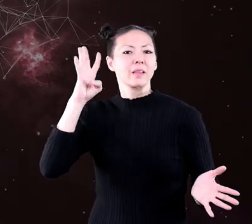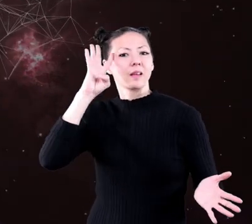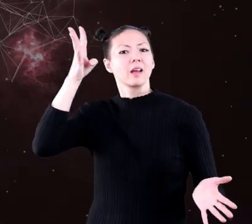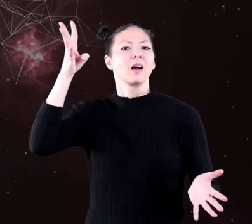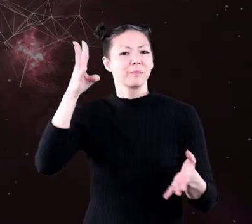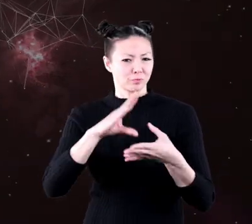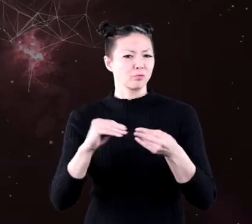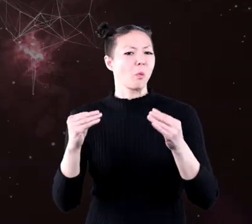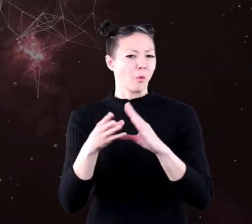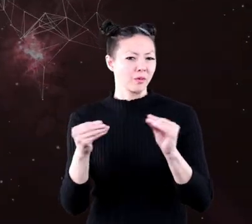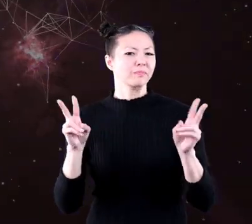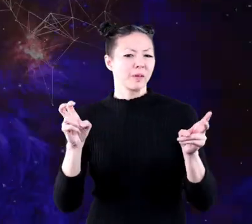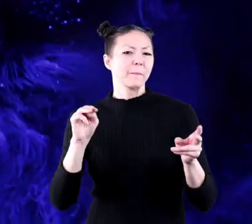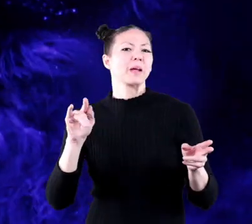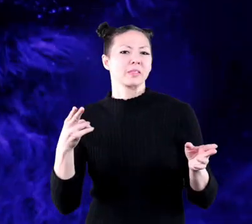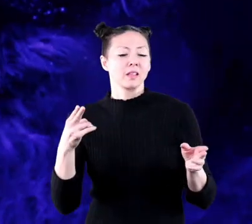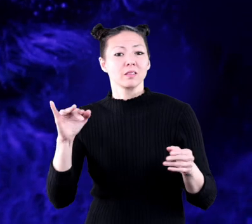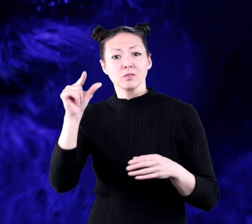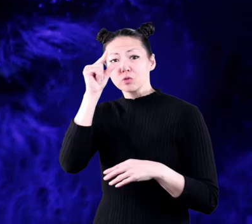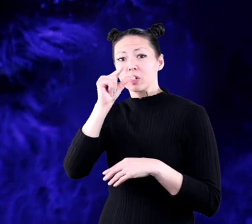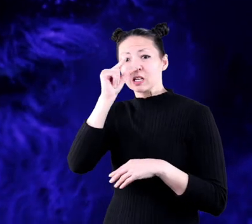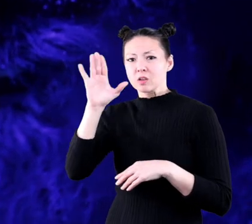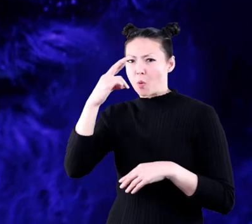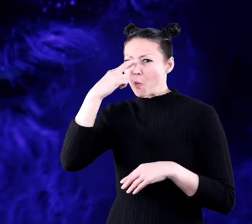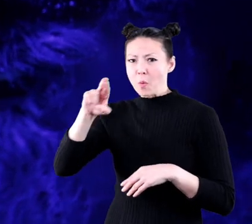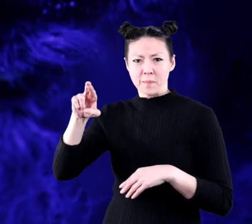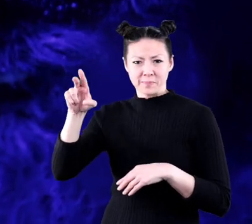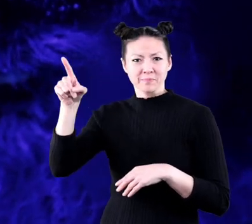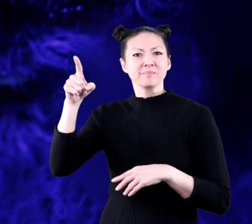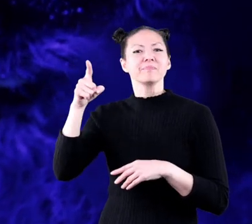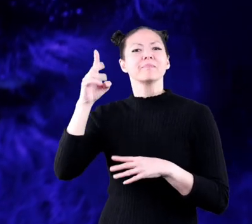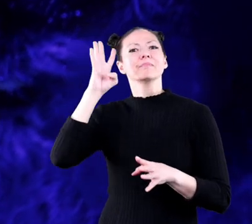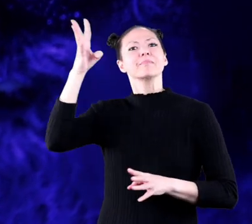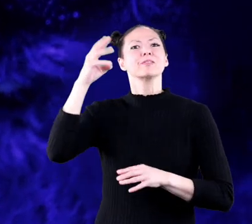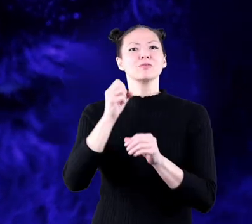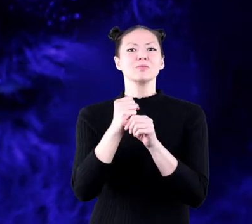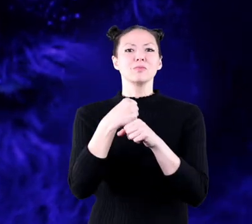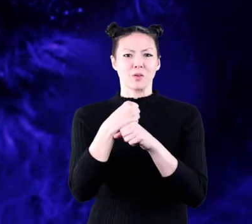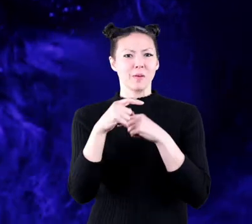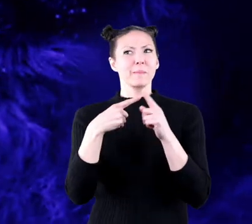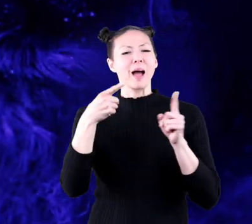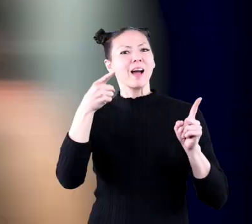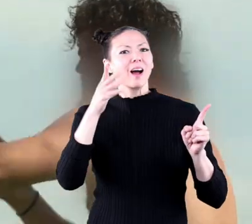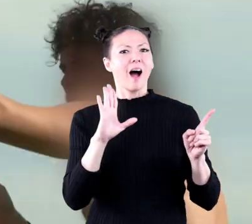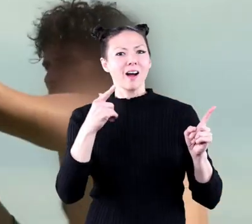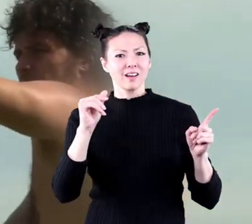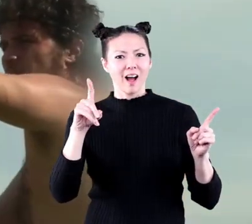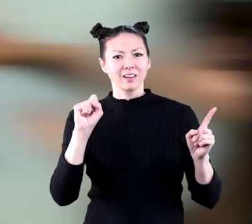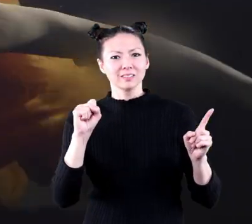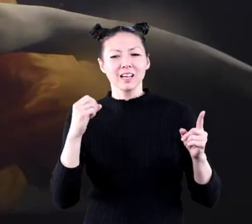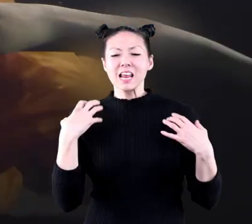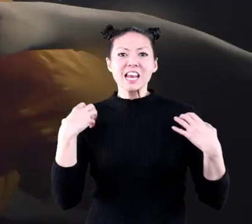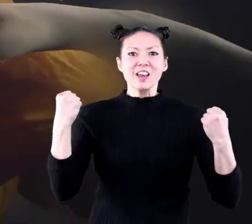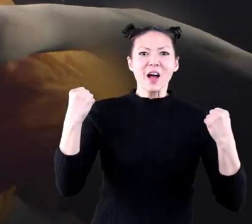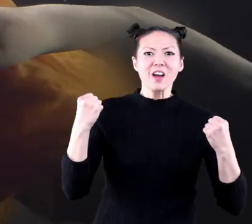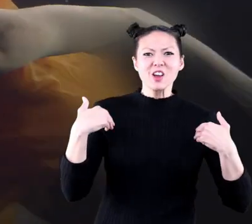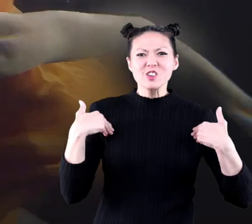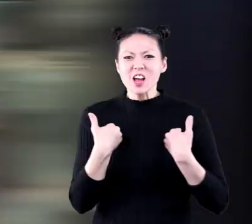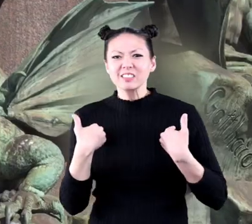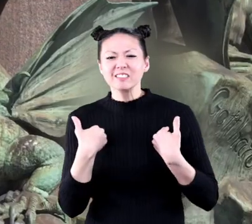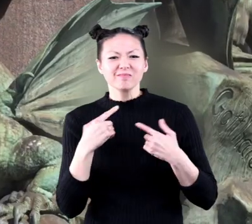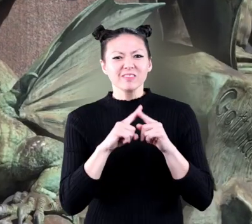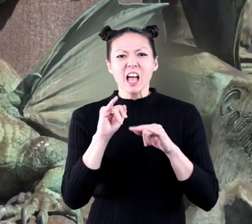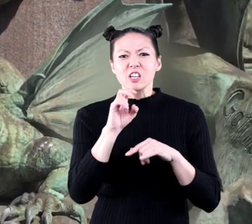is a made-up story. The Greeks and Romans made up stories about gods, heroes, and creatures